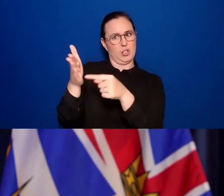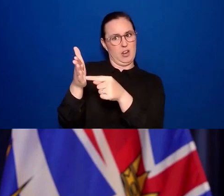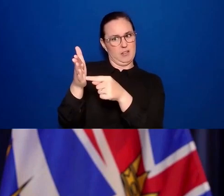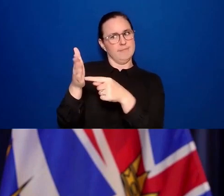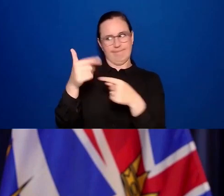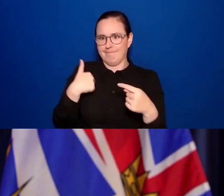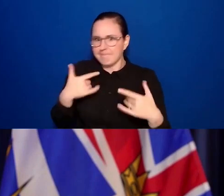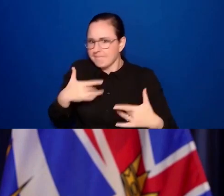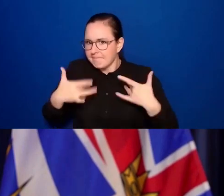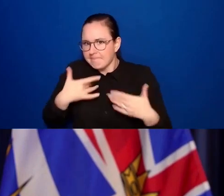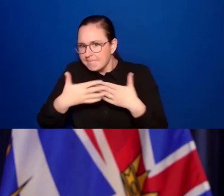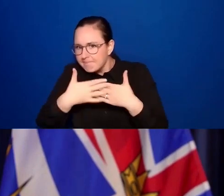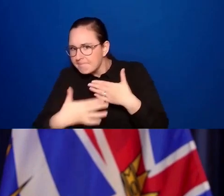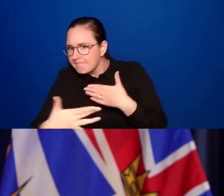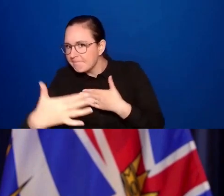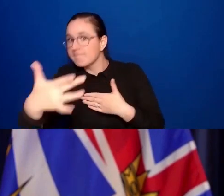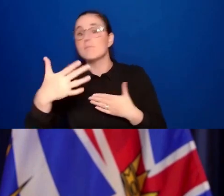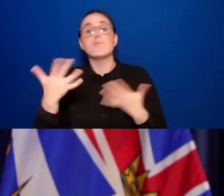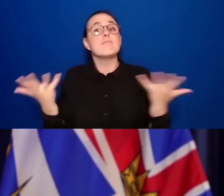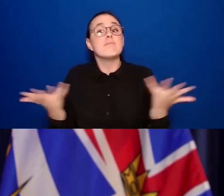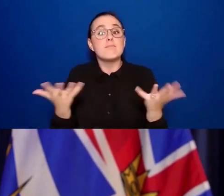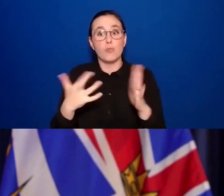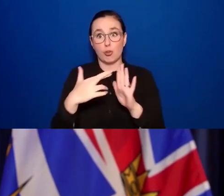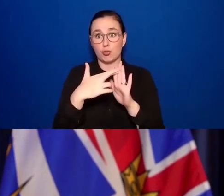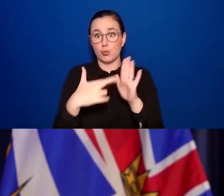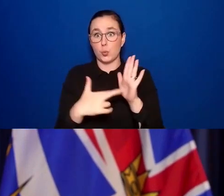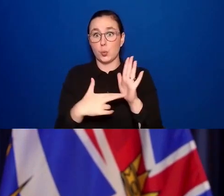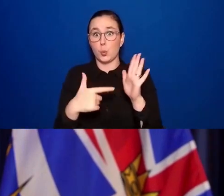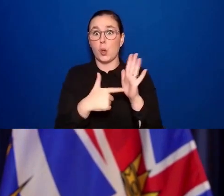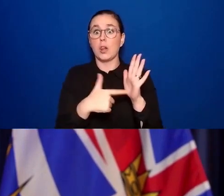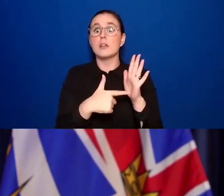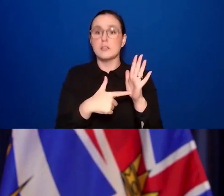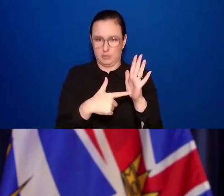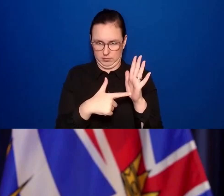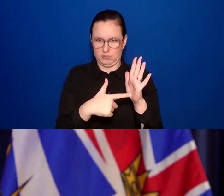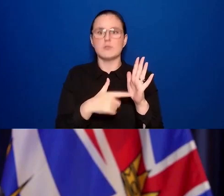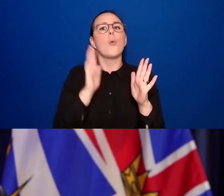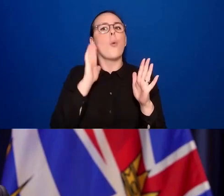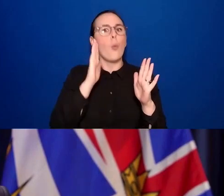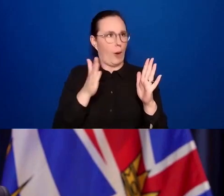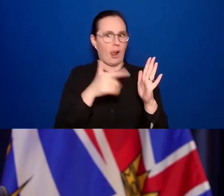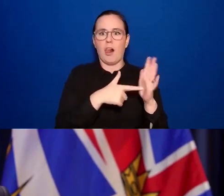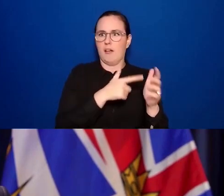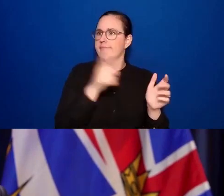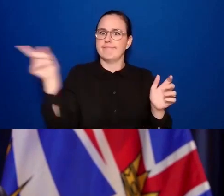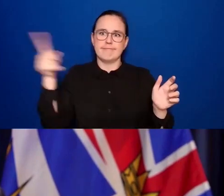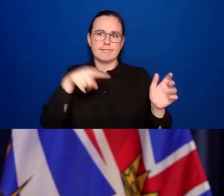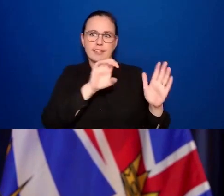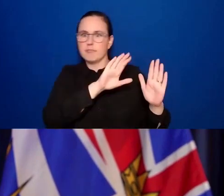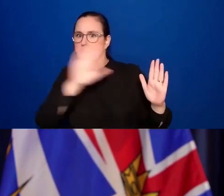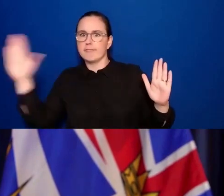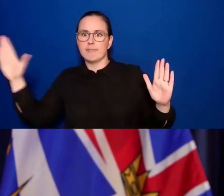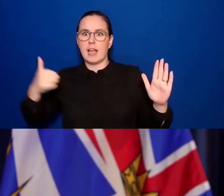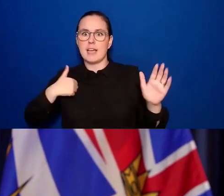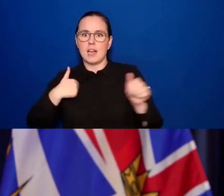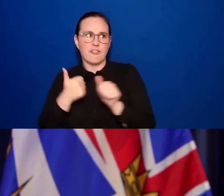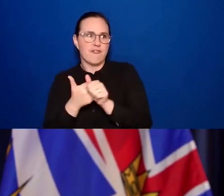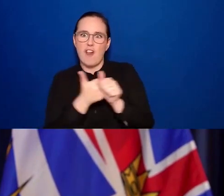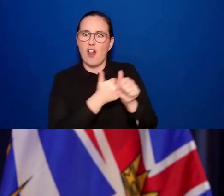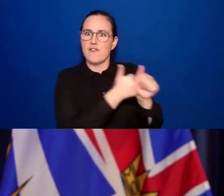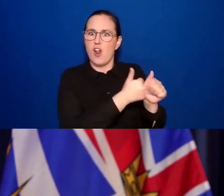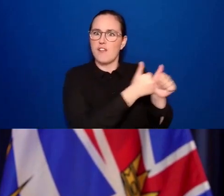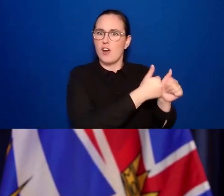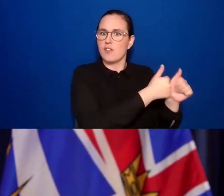measures that we're putting in place will be mirrored in other jurisdictions across Canada. Already, Quebec, Ontario and Manitoba are underway.